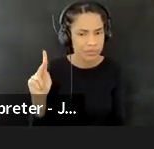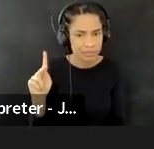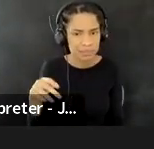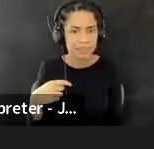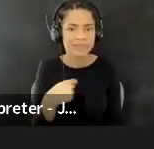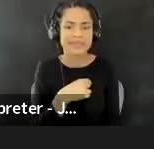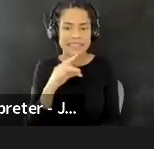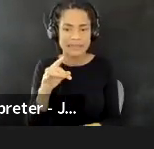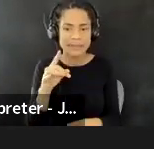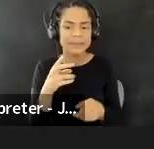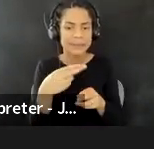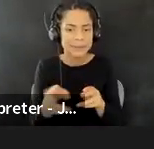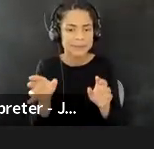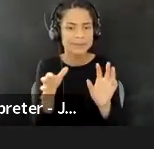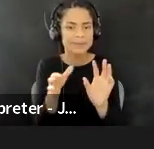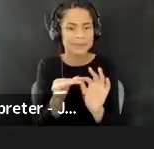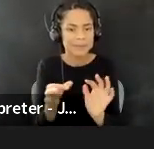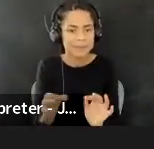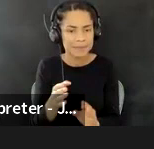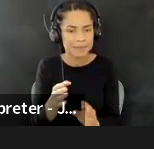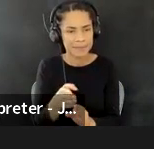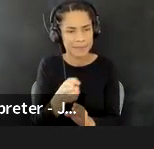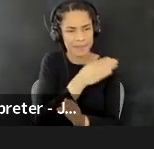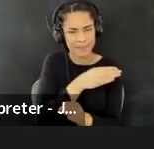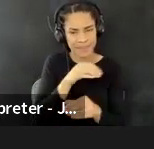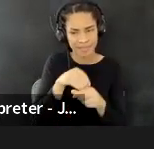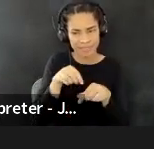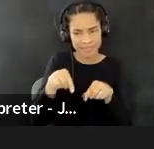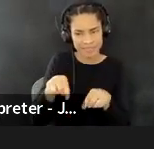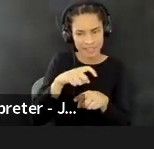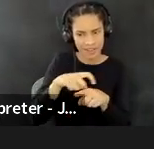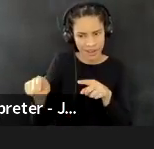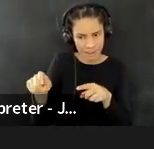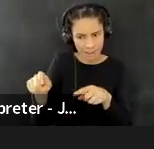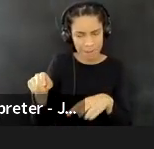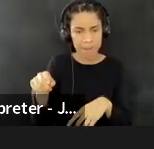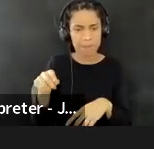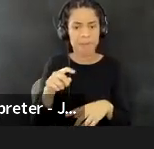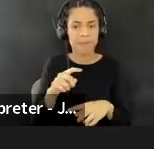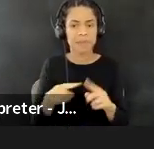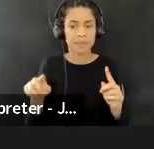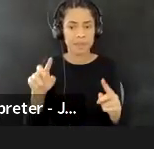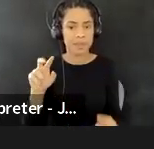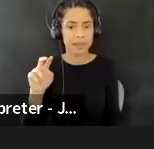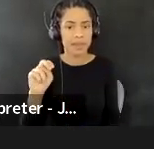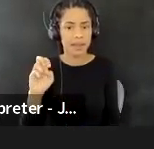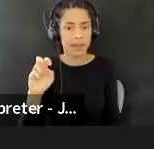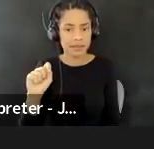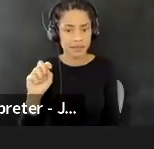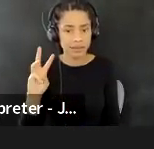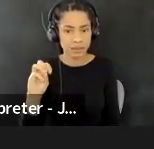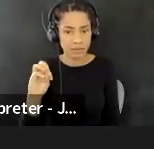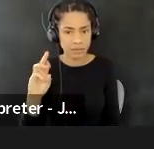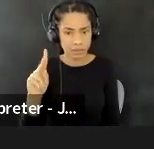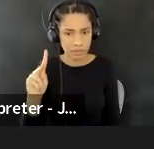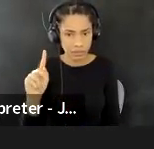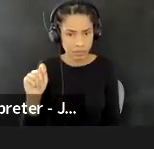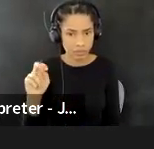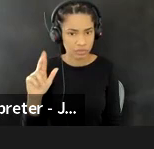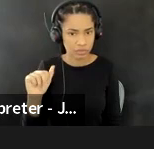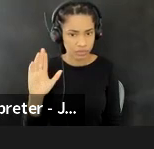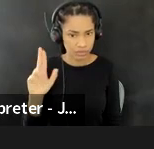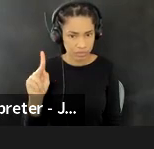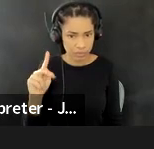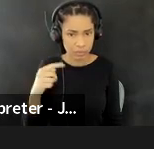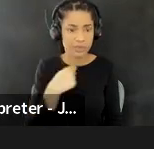preview, uh, earlier on, uh, in the call, um, that the network track was initially created, uh, so that